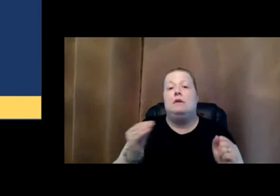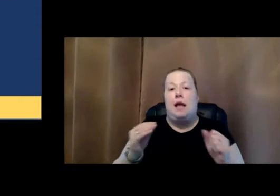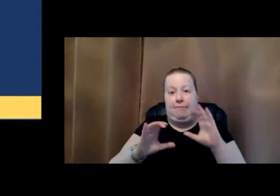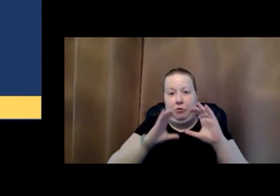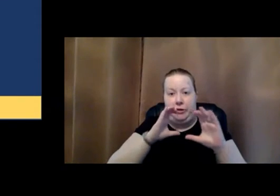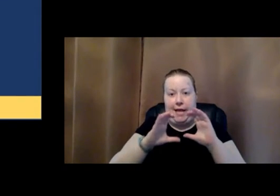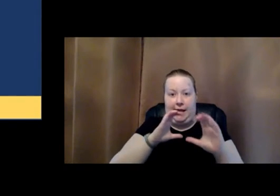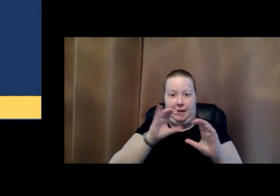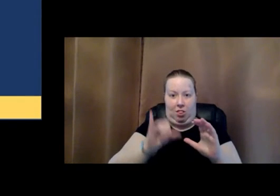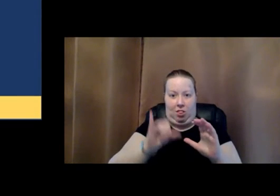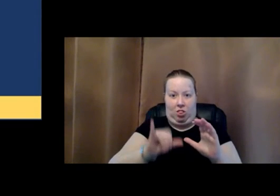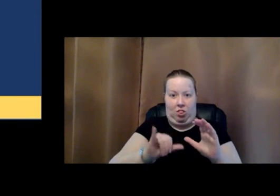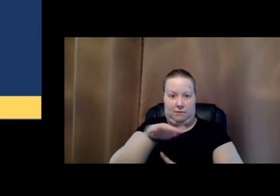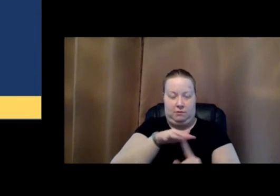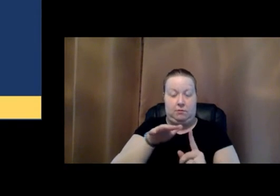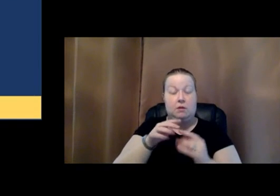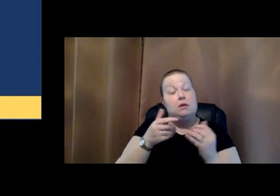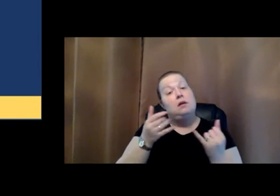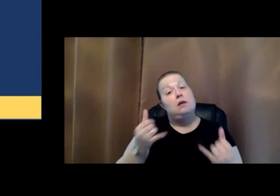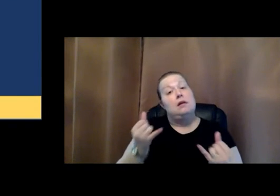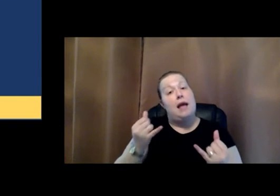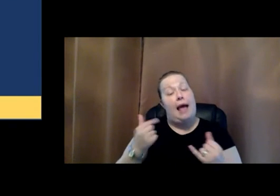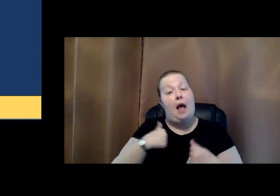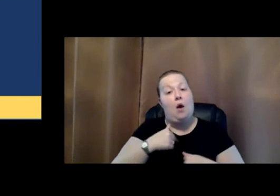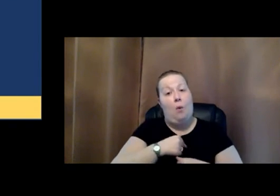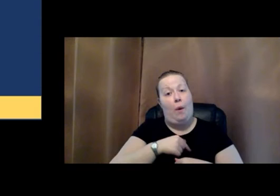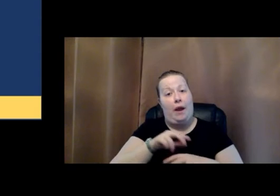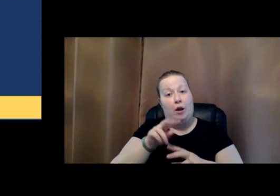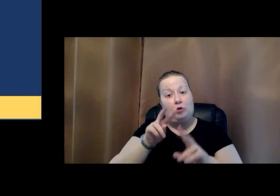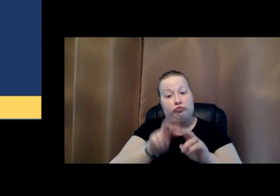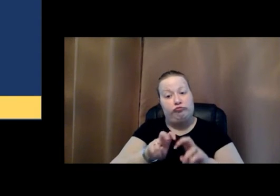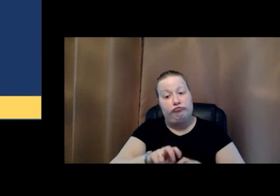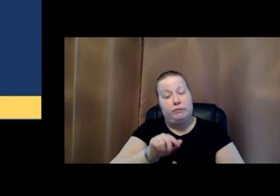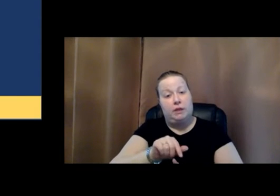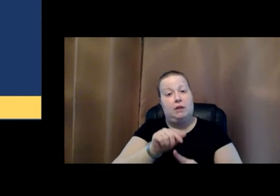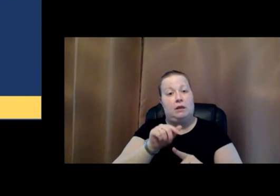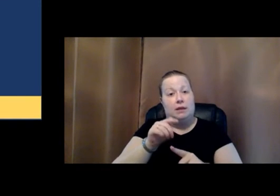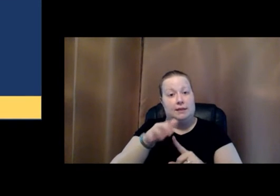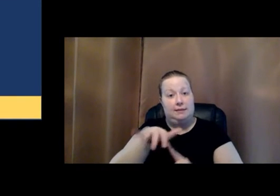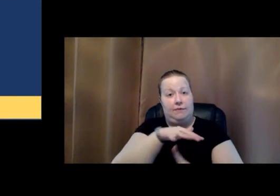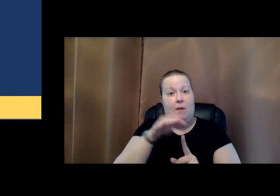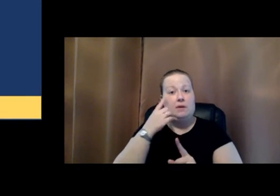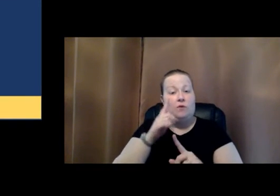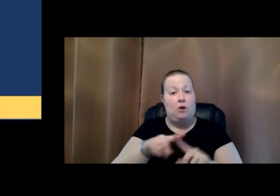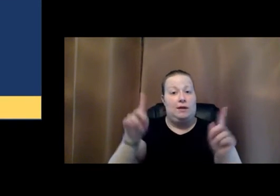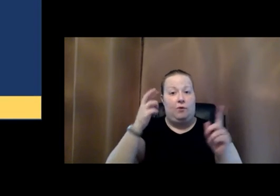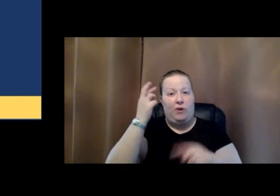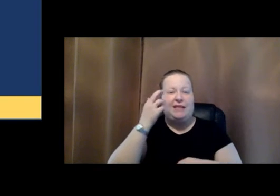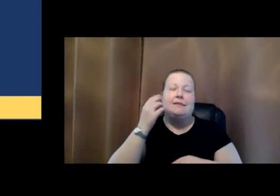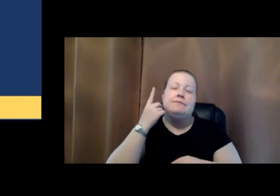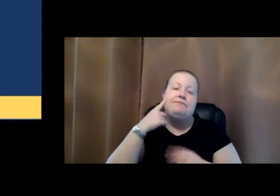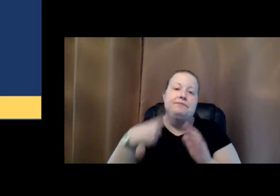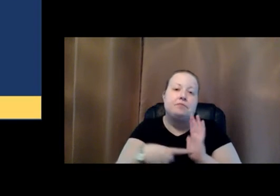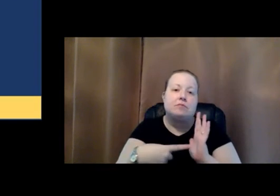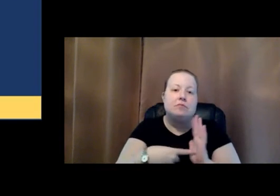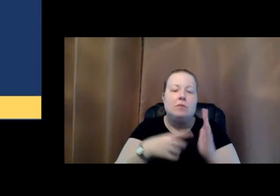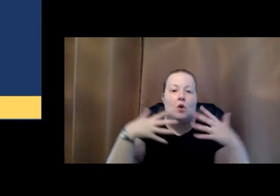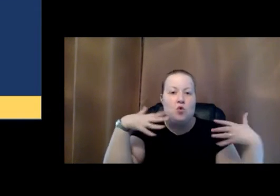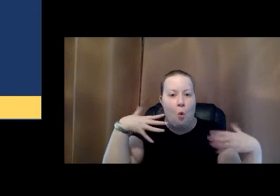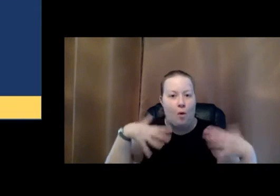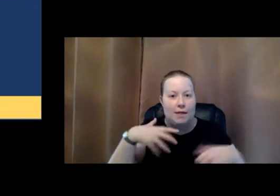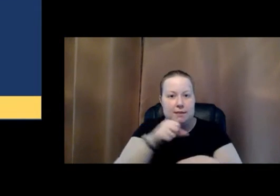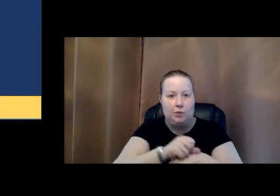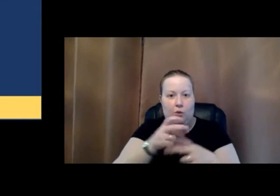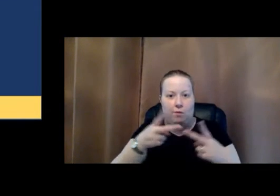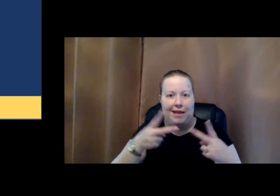When we're now looking at these environments for a different reason, for a specific reason, say a noisy workplace and how does work get done